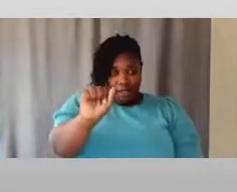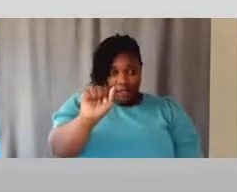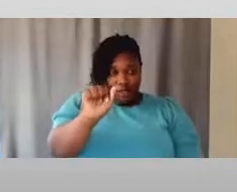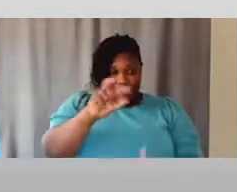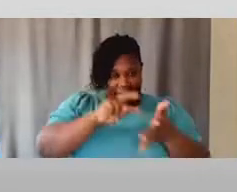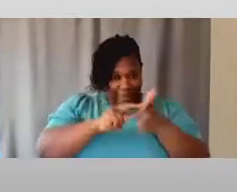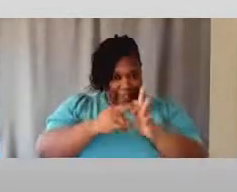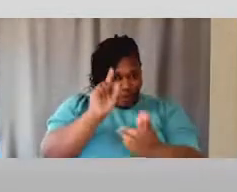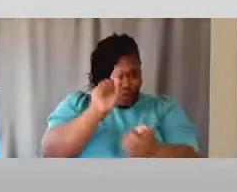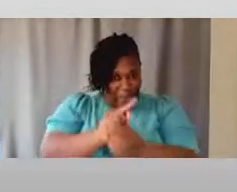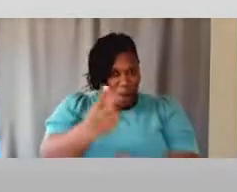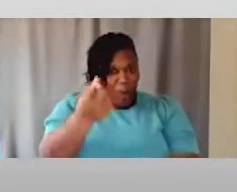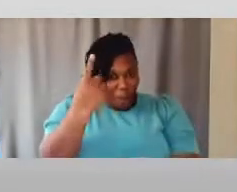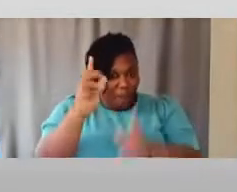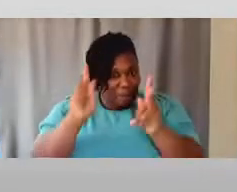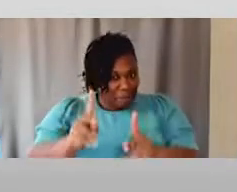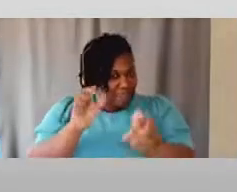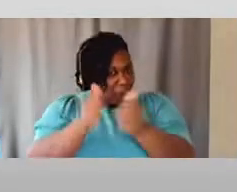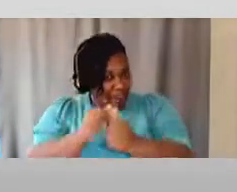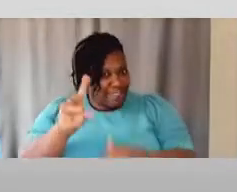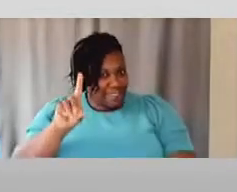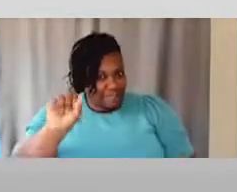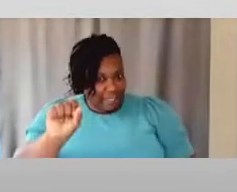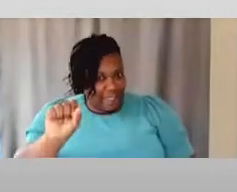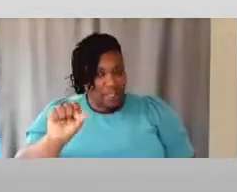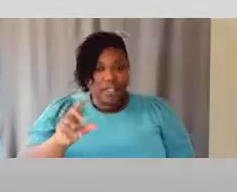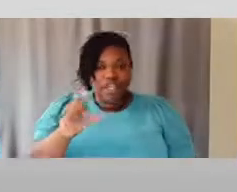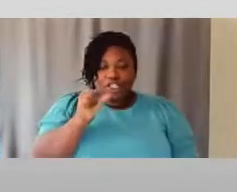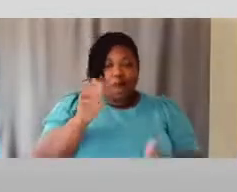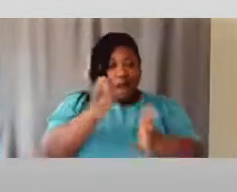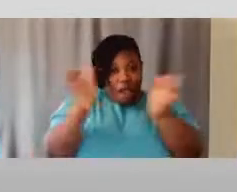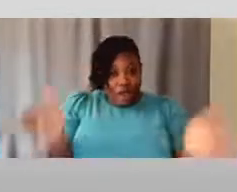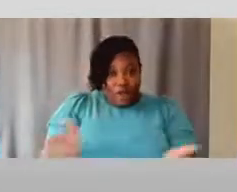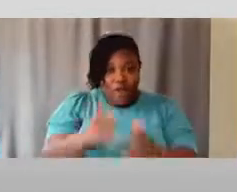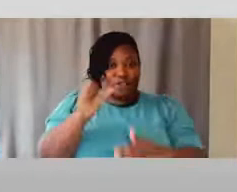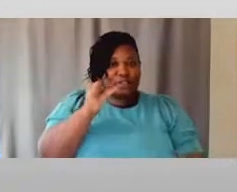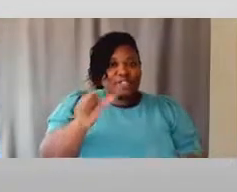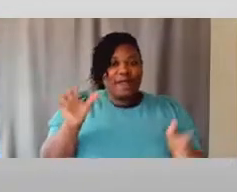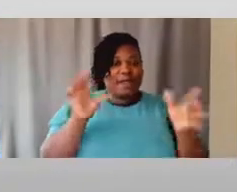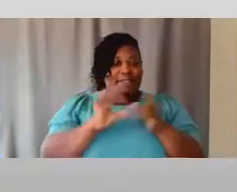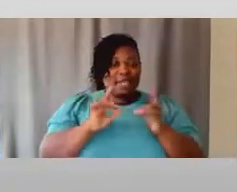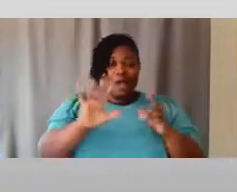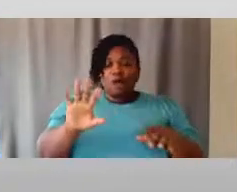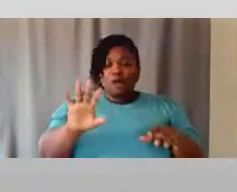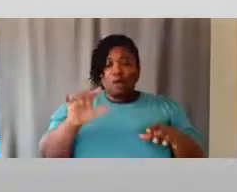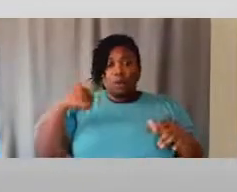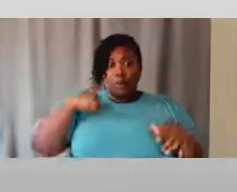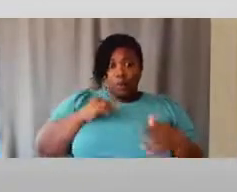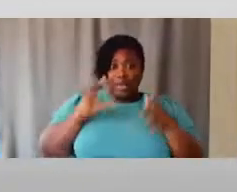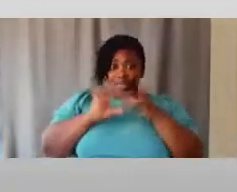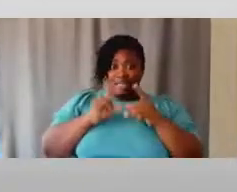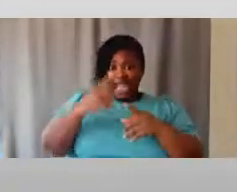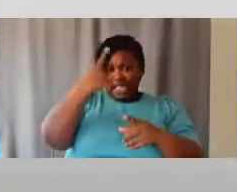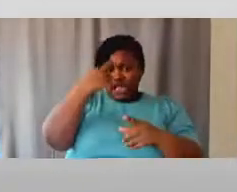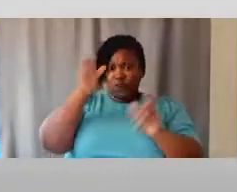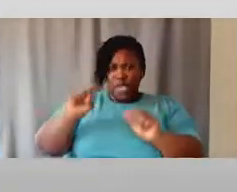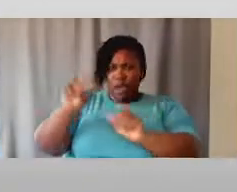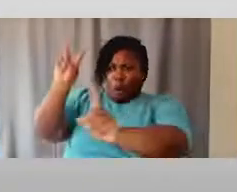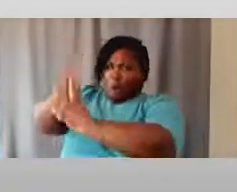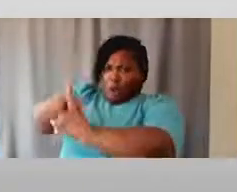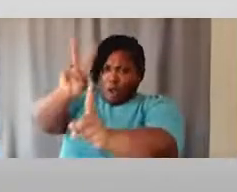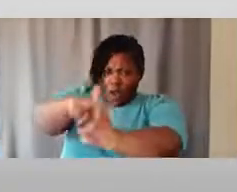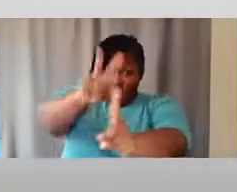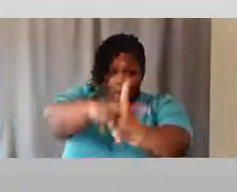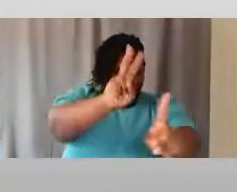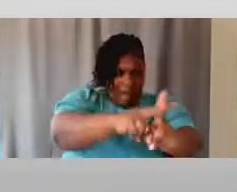disability. So what I encourage people is to not take something that one of us says and then think that you can then just apply it to every single